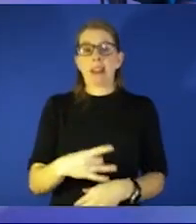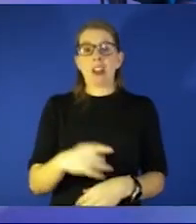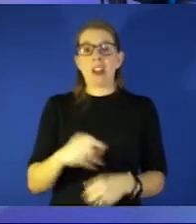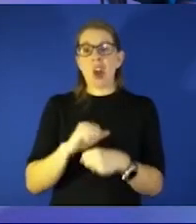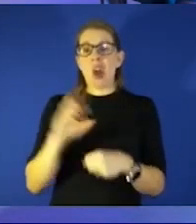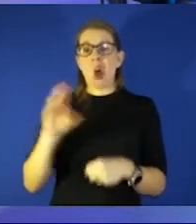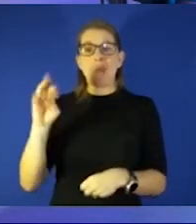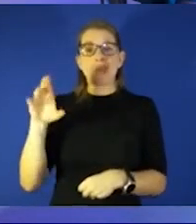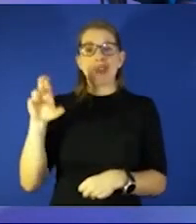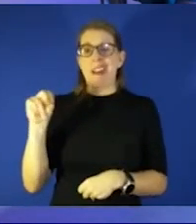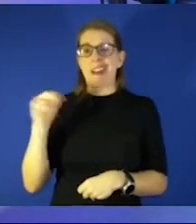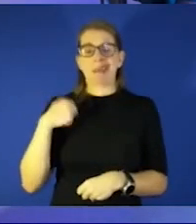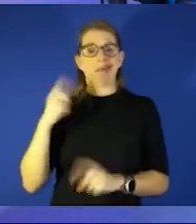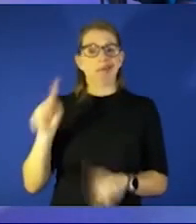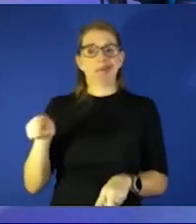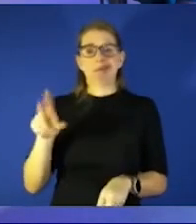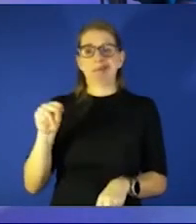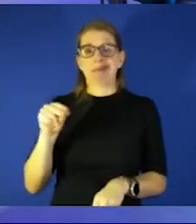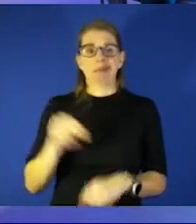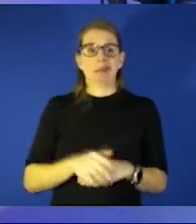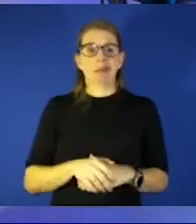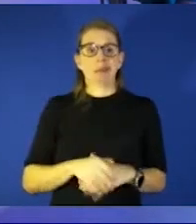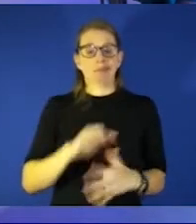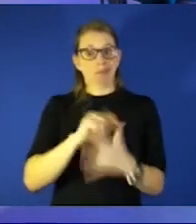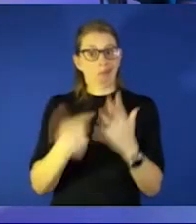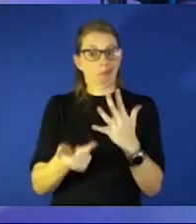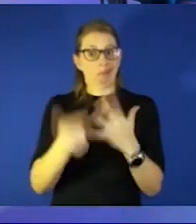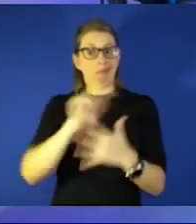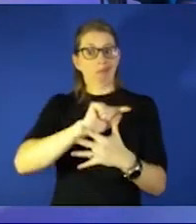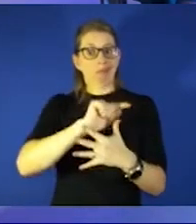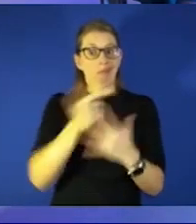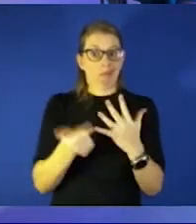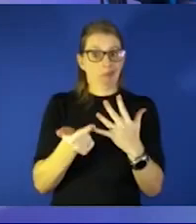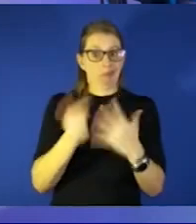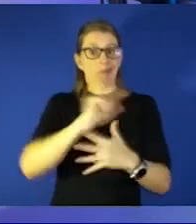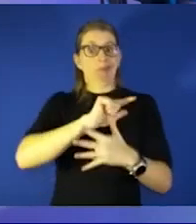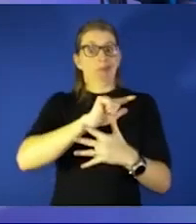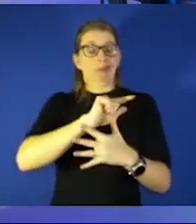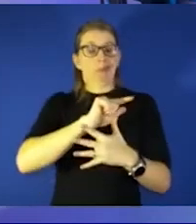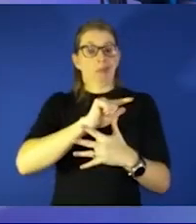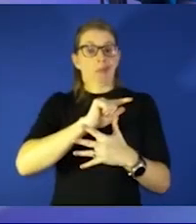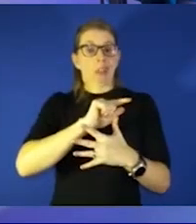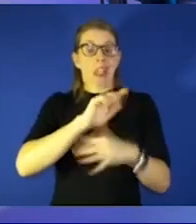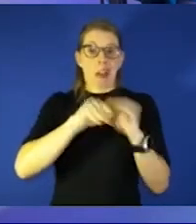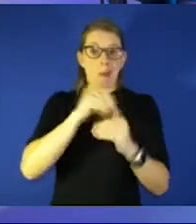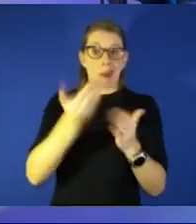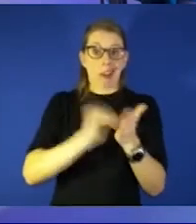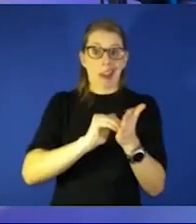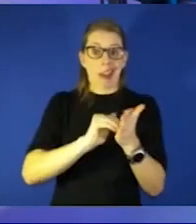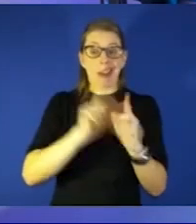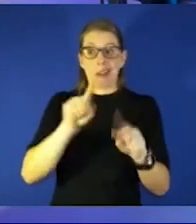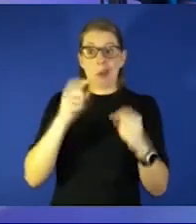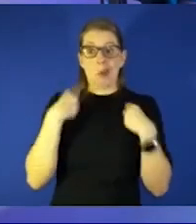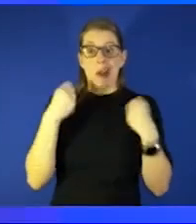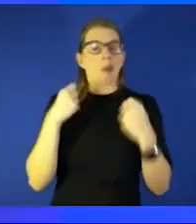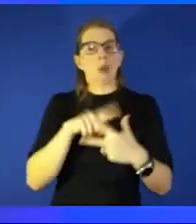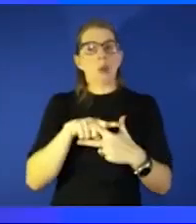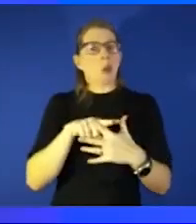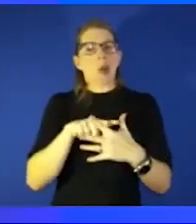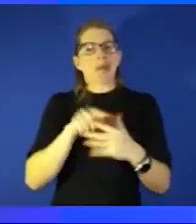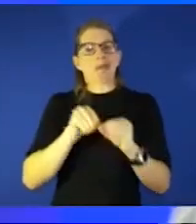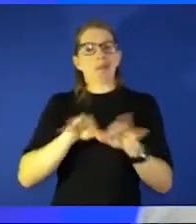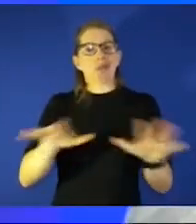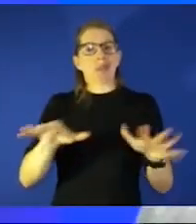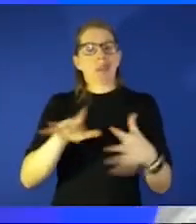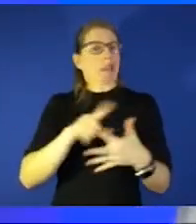not doing that that's what revolving doors i think it was revolving you know once you start kind of getting comfortable again doing the dance classes and then another spike and then you stop